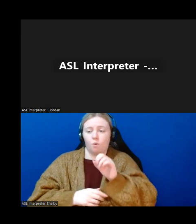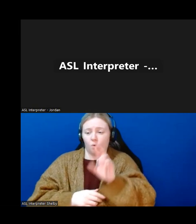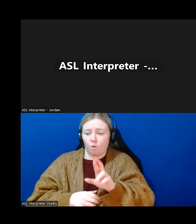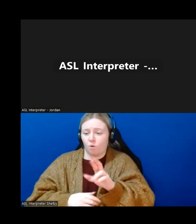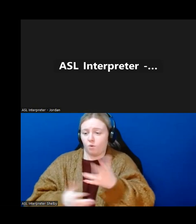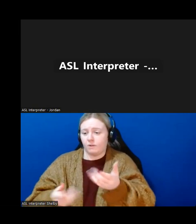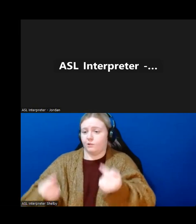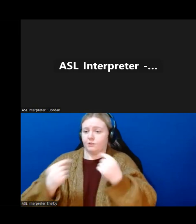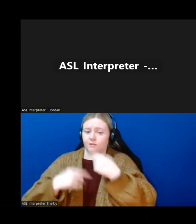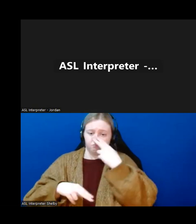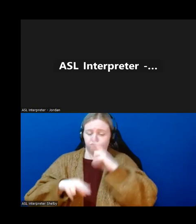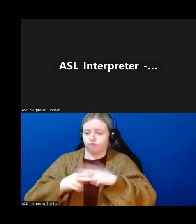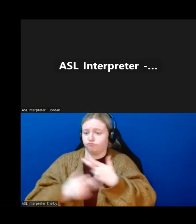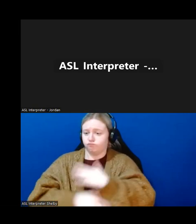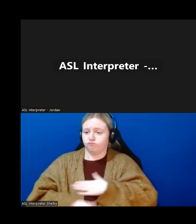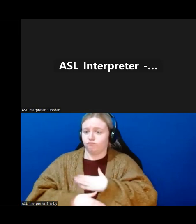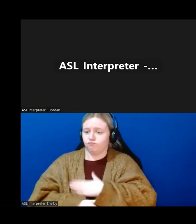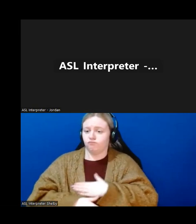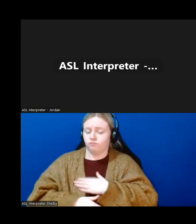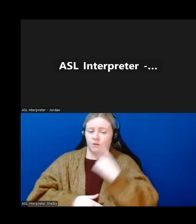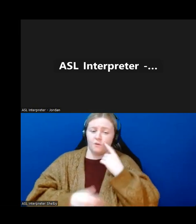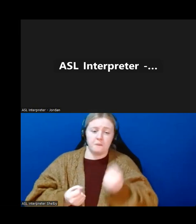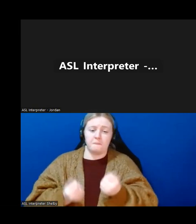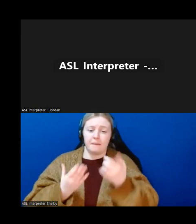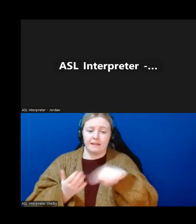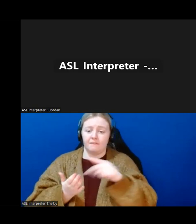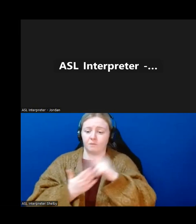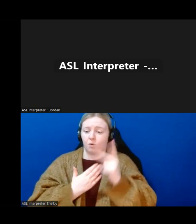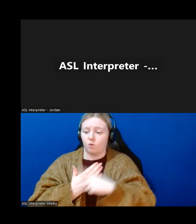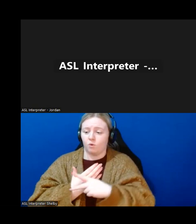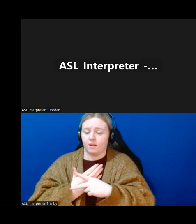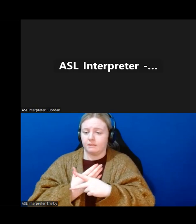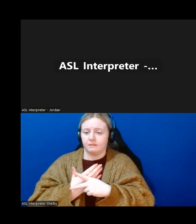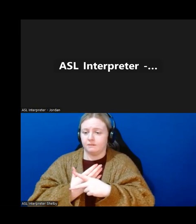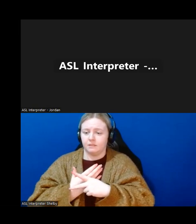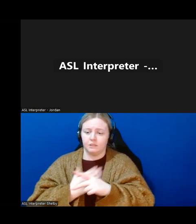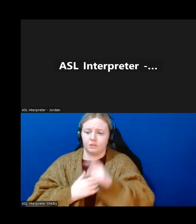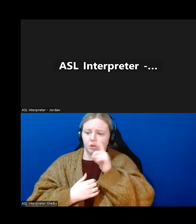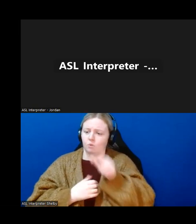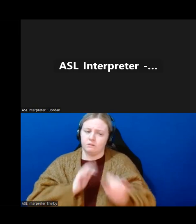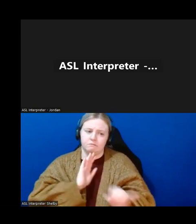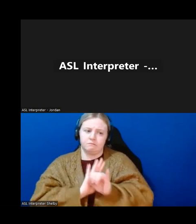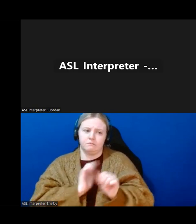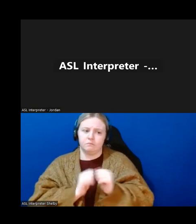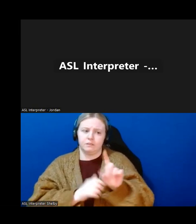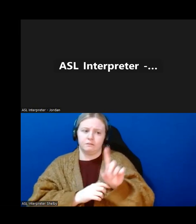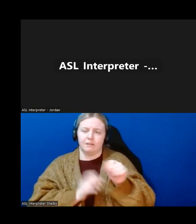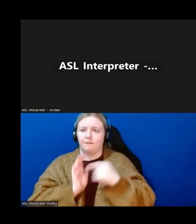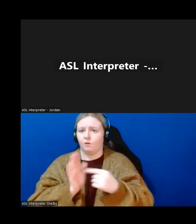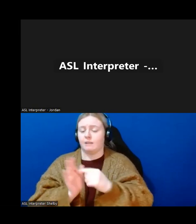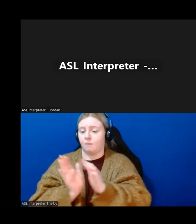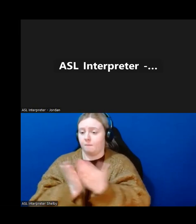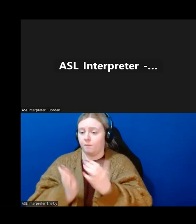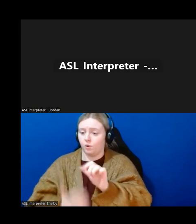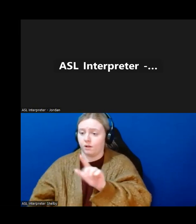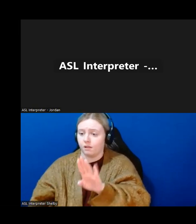have fun. For a lot of the programs, you don't necessarily need to identify with disability. Our book club, for example, is